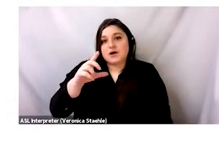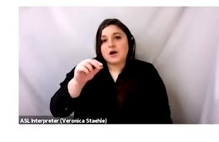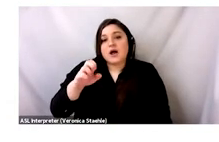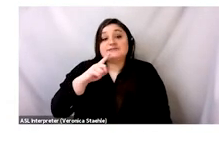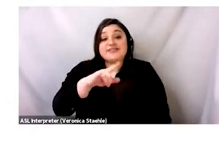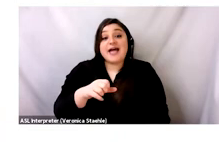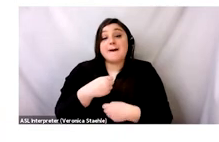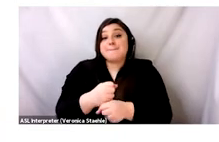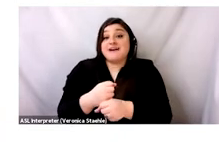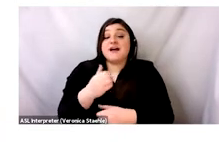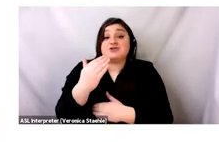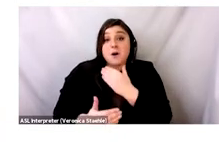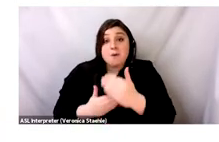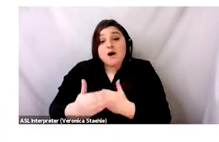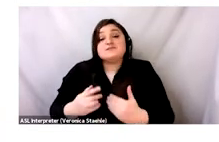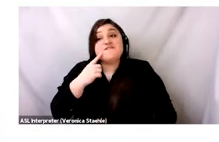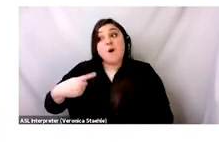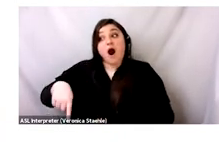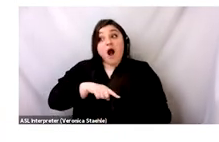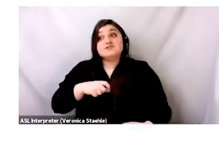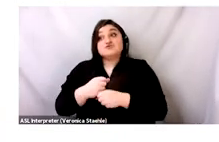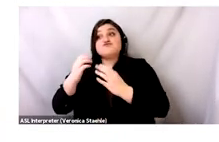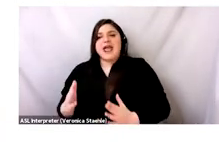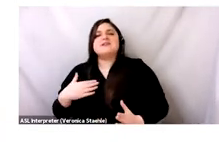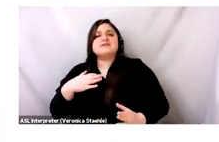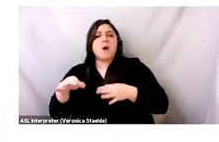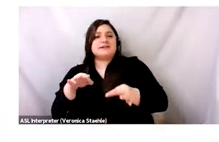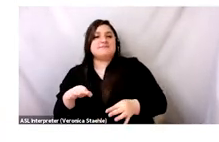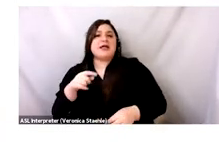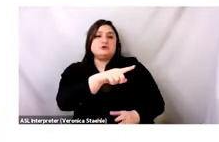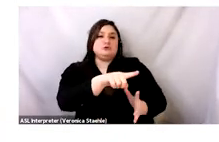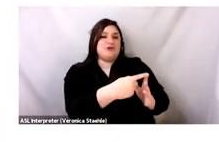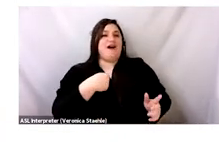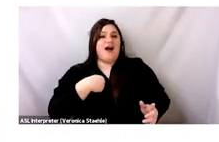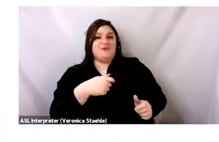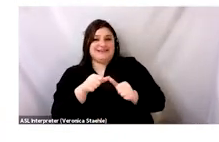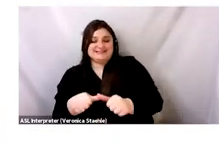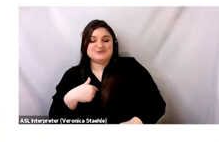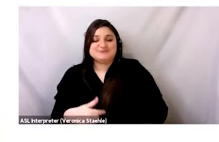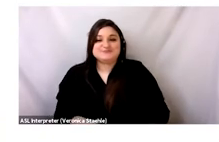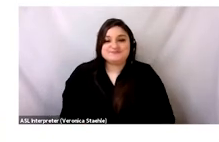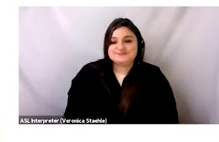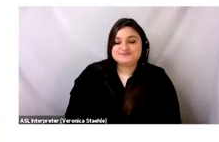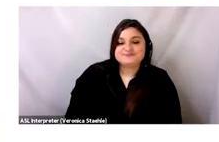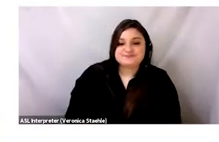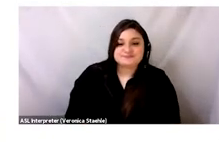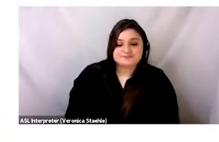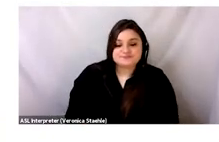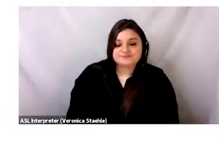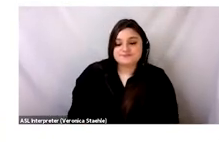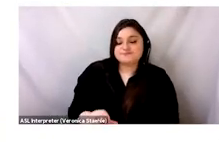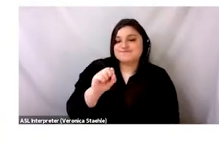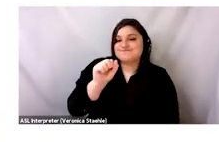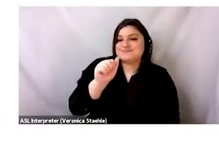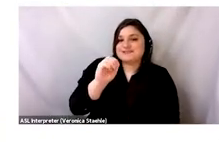I want to talk about how it affects us personally as creatives. want to go ahead and then I'll start. I'll continue from you.